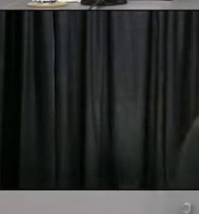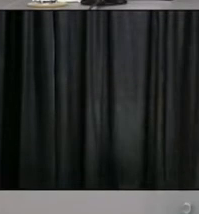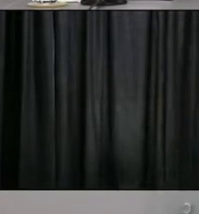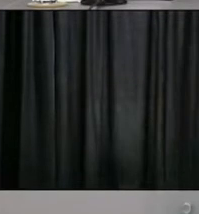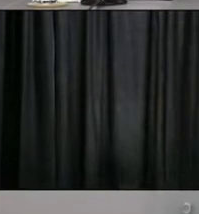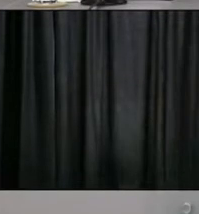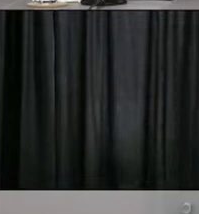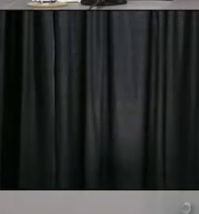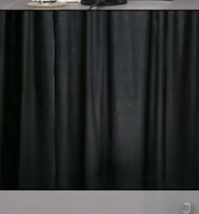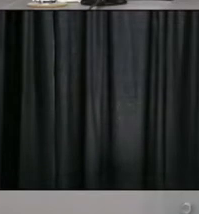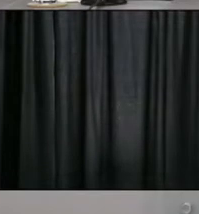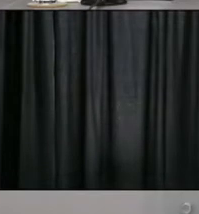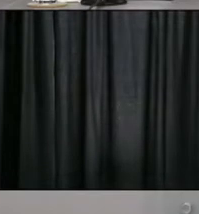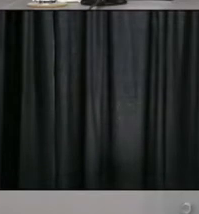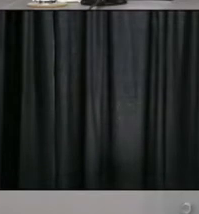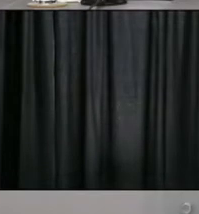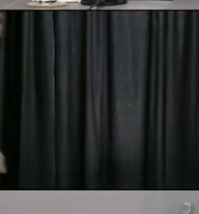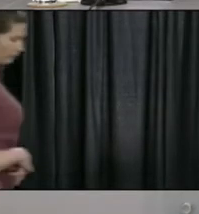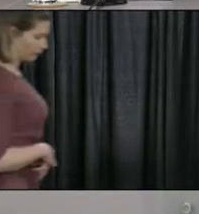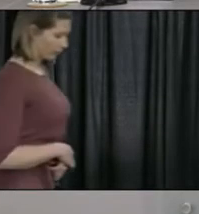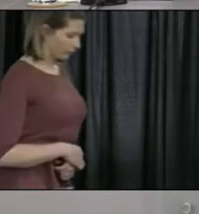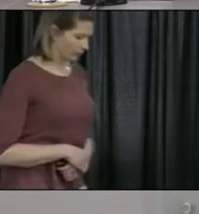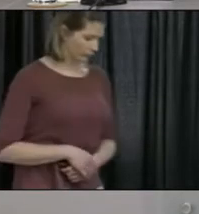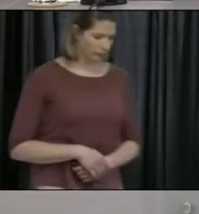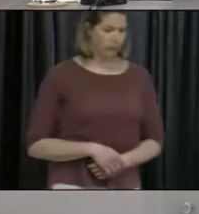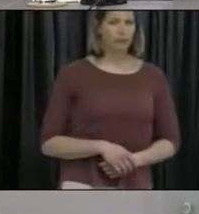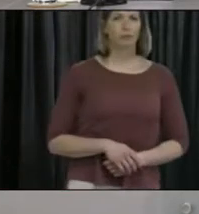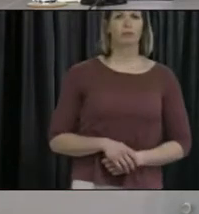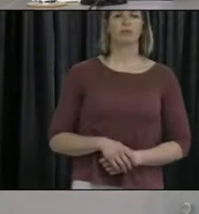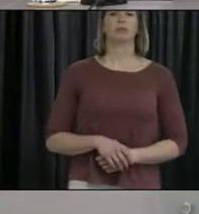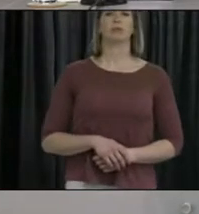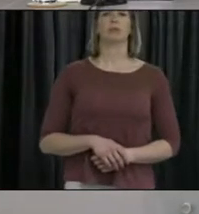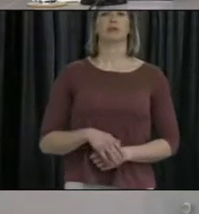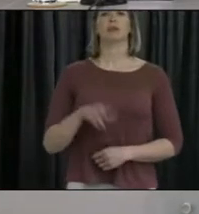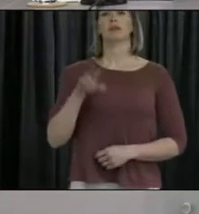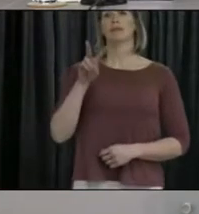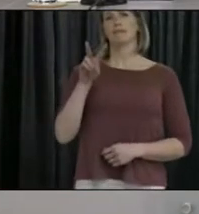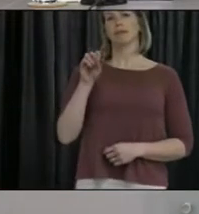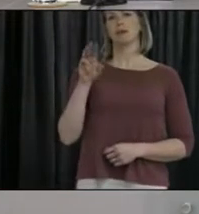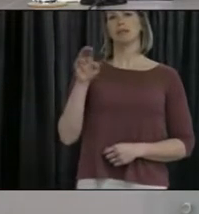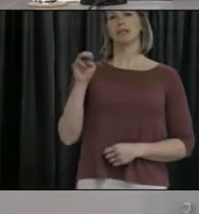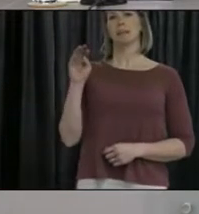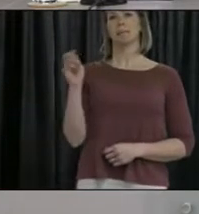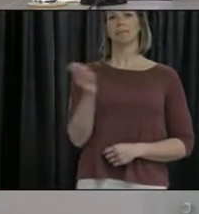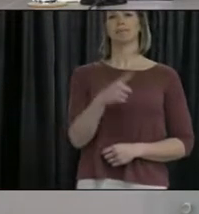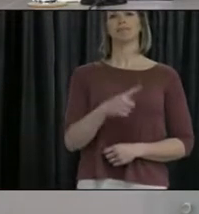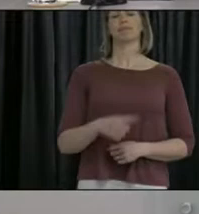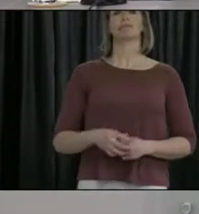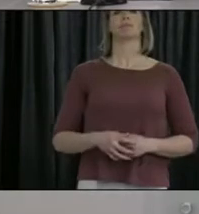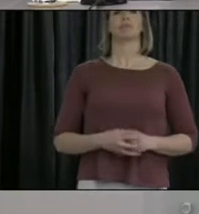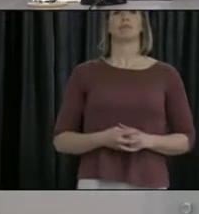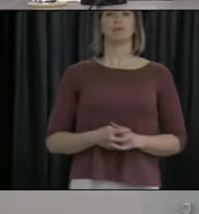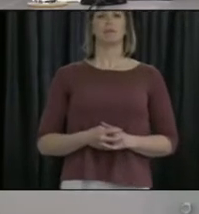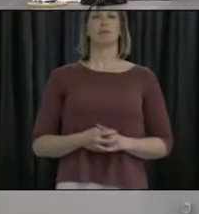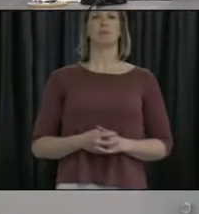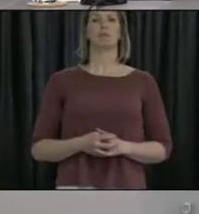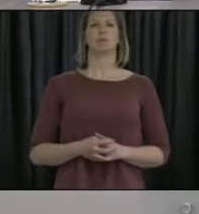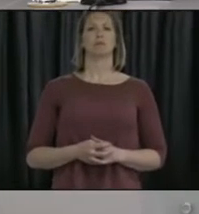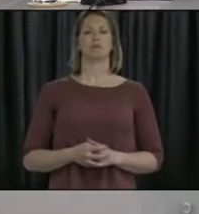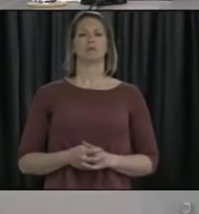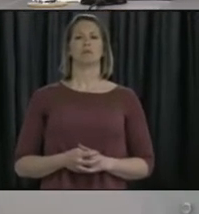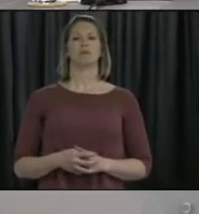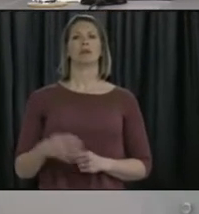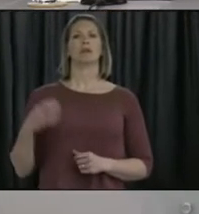Our next questions are from Tyler Dunn of VOCM News. Please go ahead. Thank you. Dr. Hagee, you spoke about the